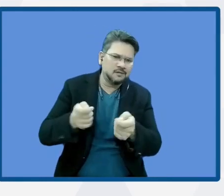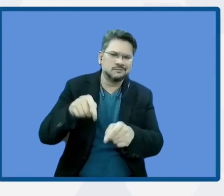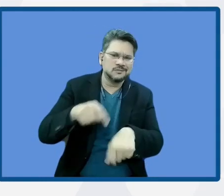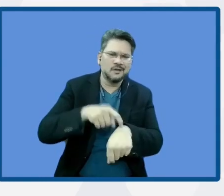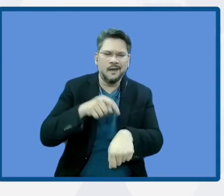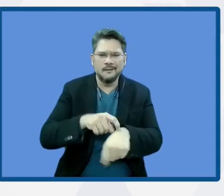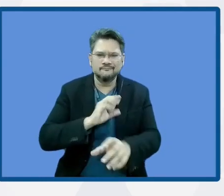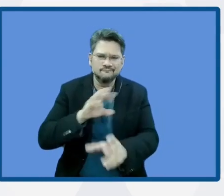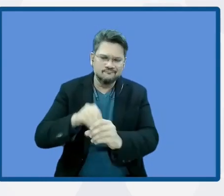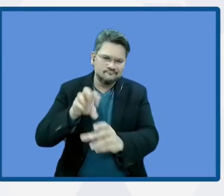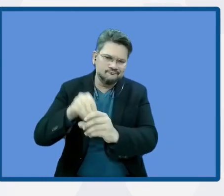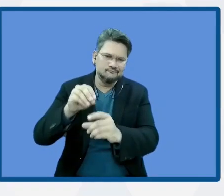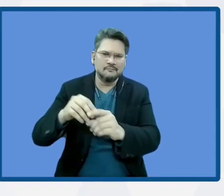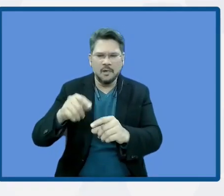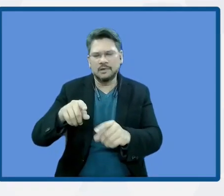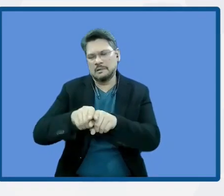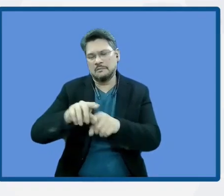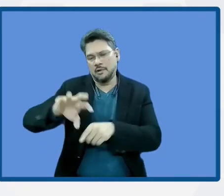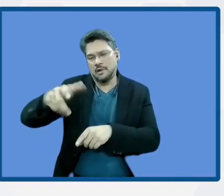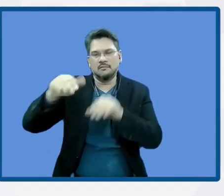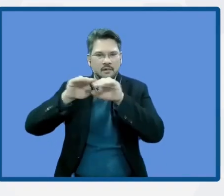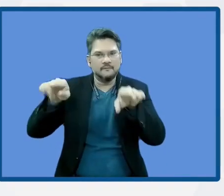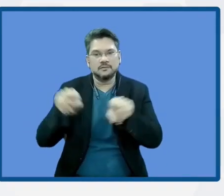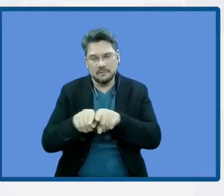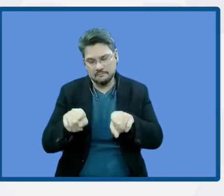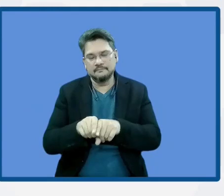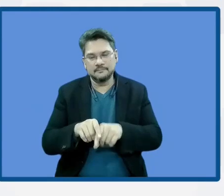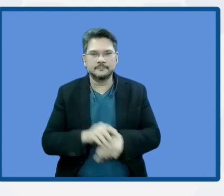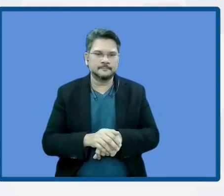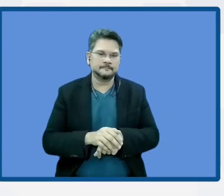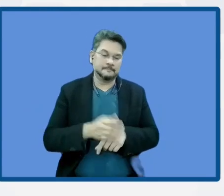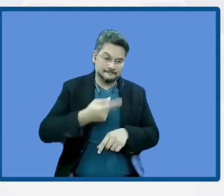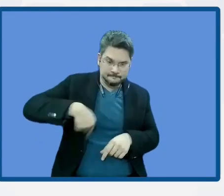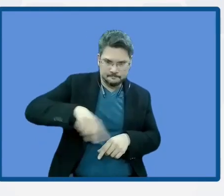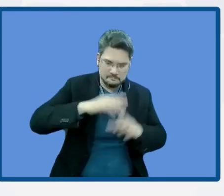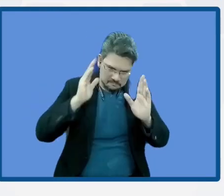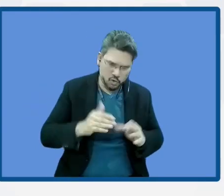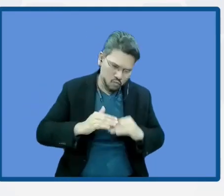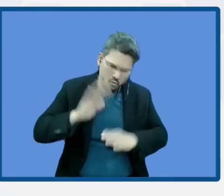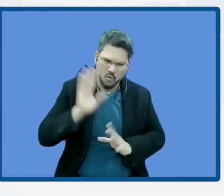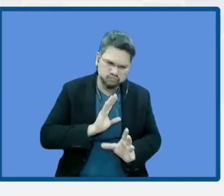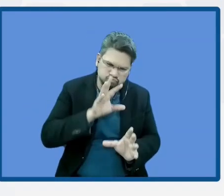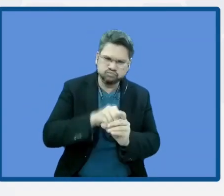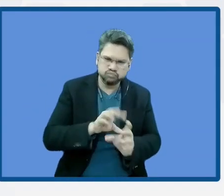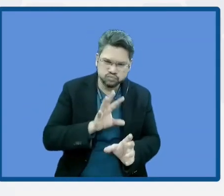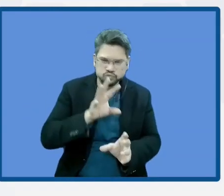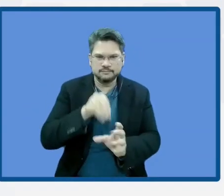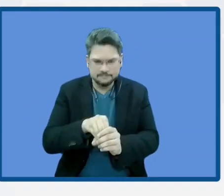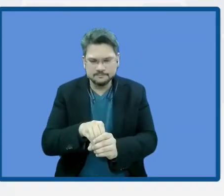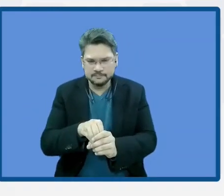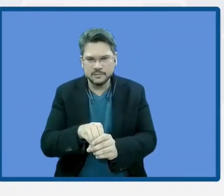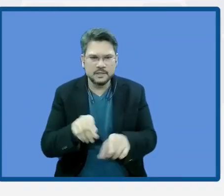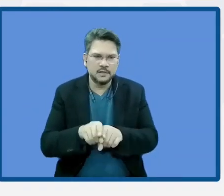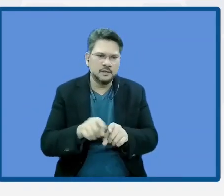level. Another point is the active participation of the schools and